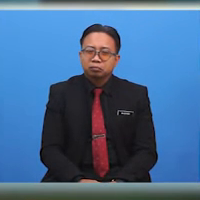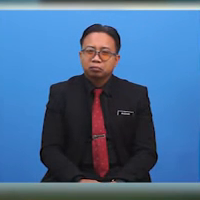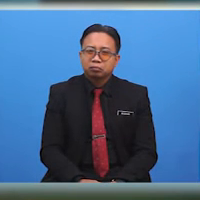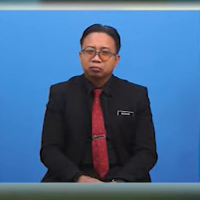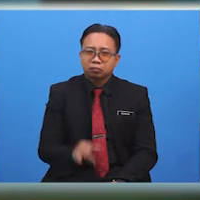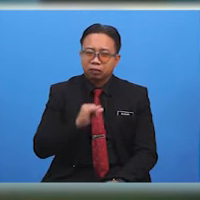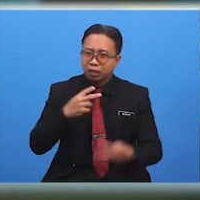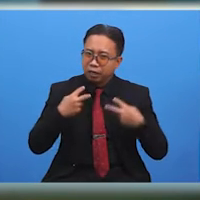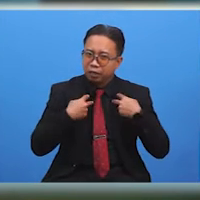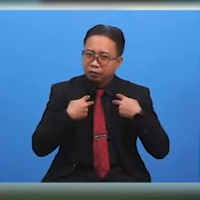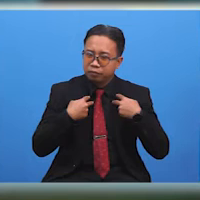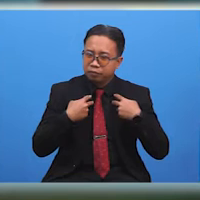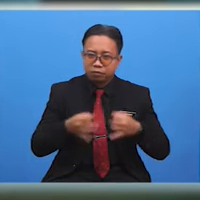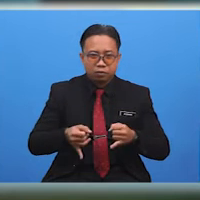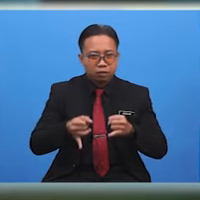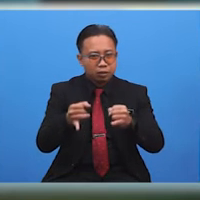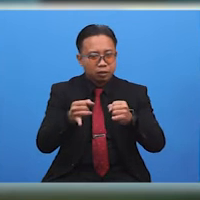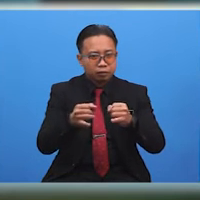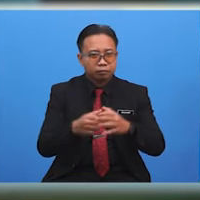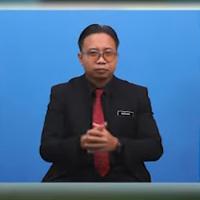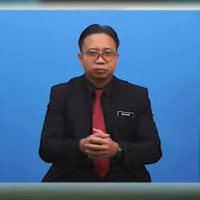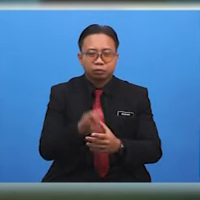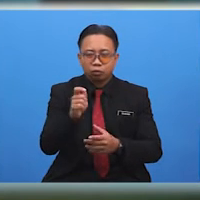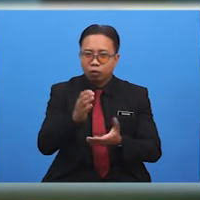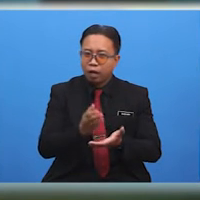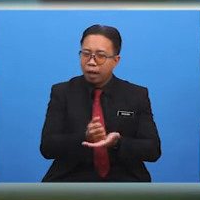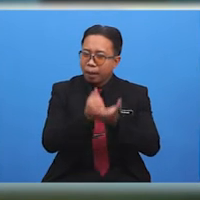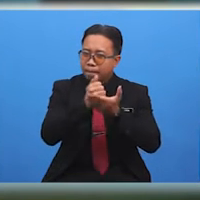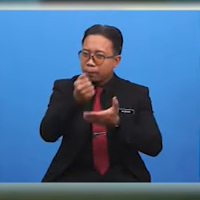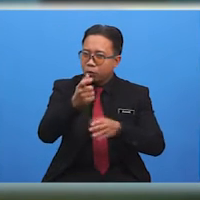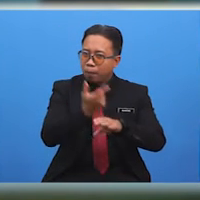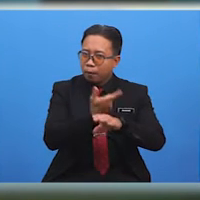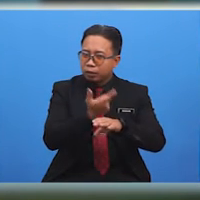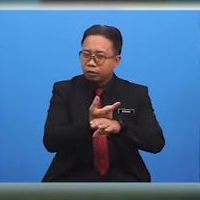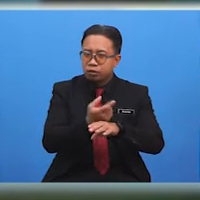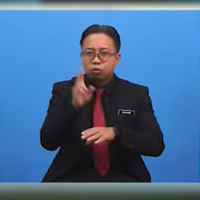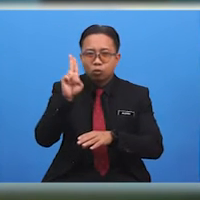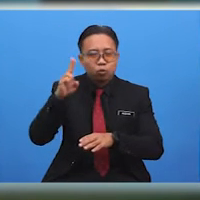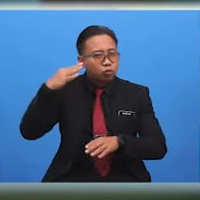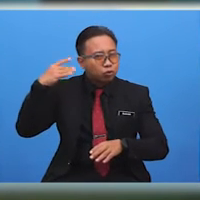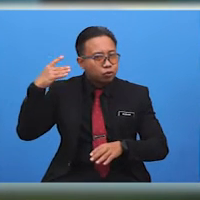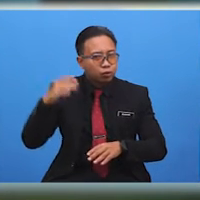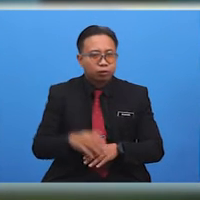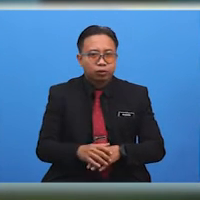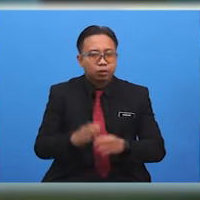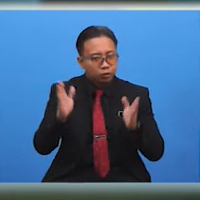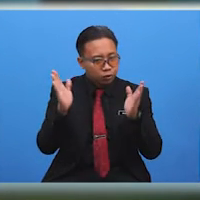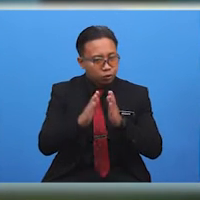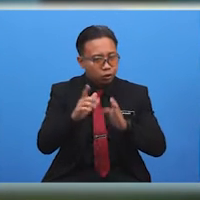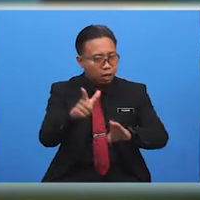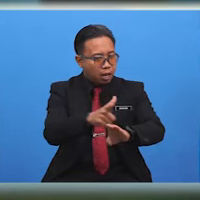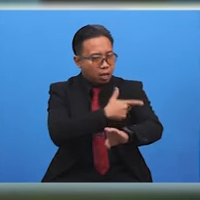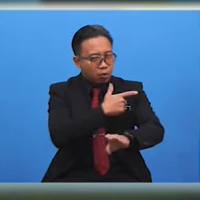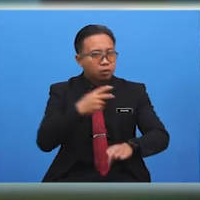and words I have some lines and tongue twisters to help you practice the OO sounds Both short